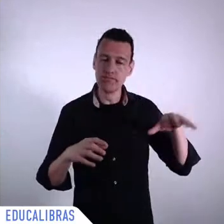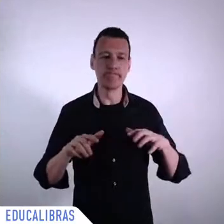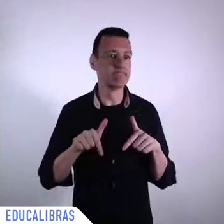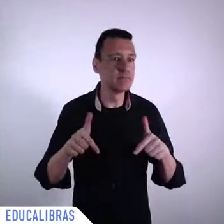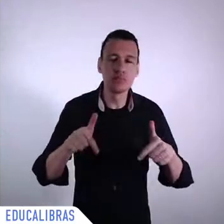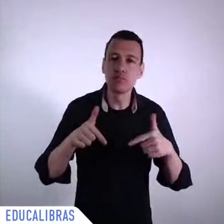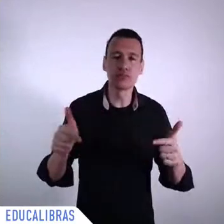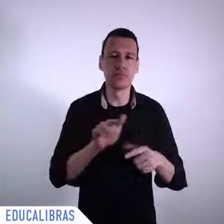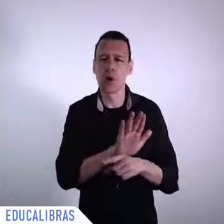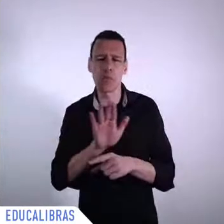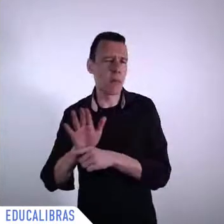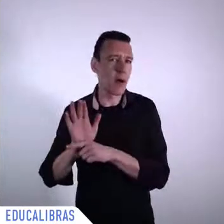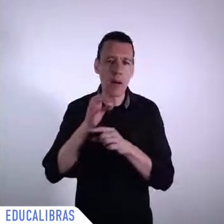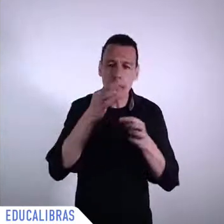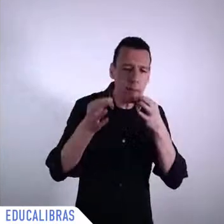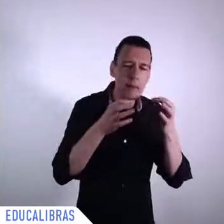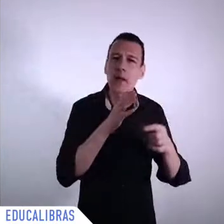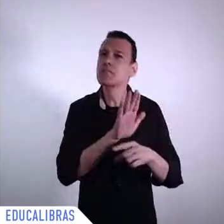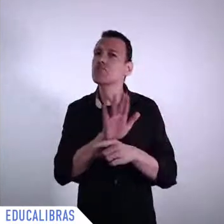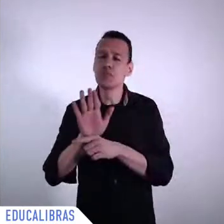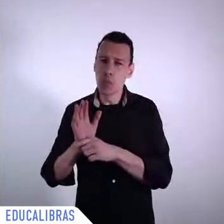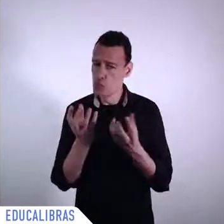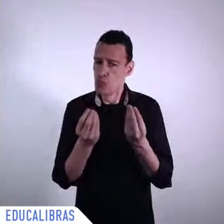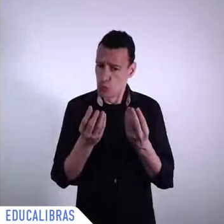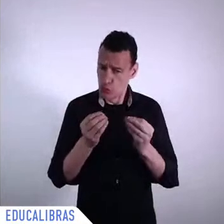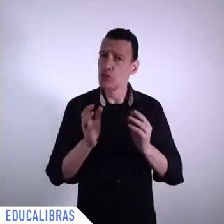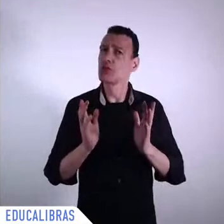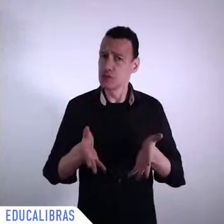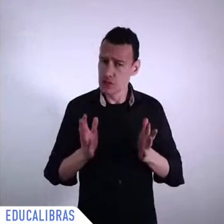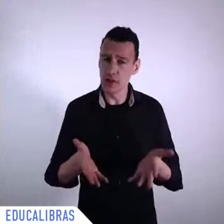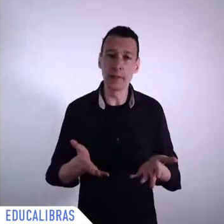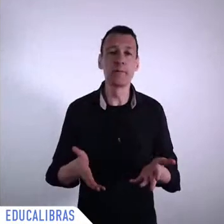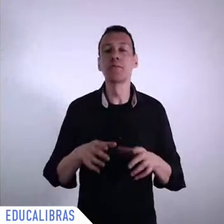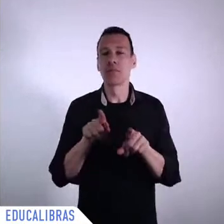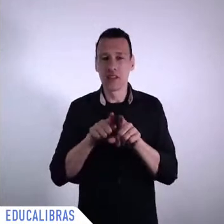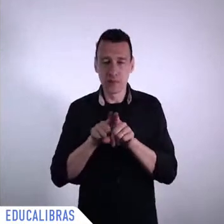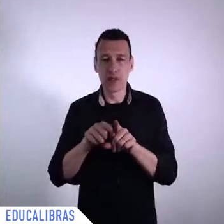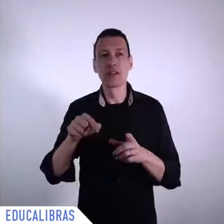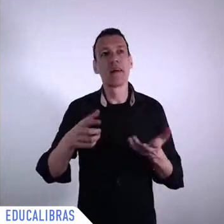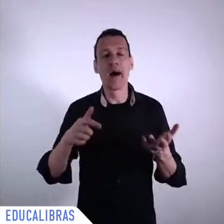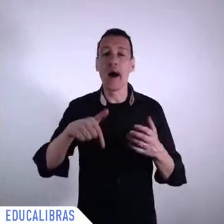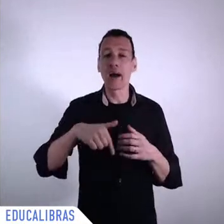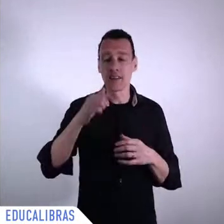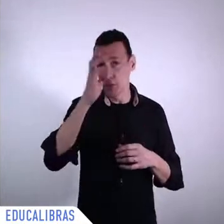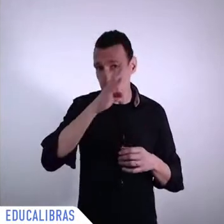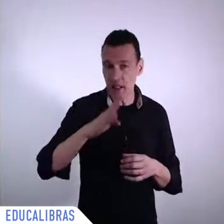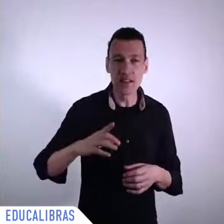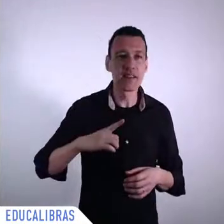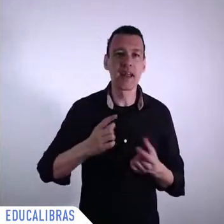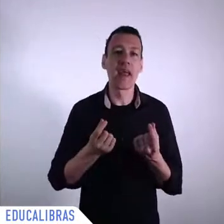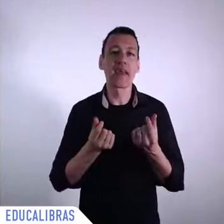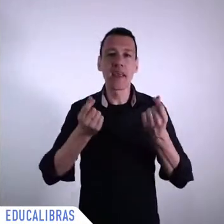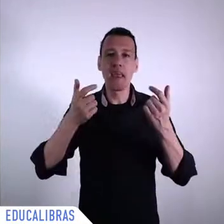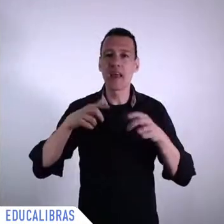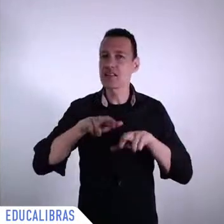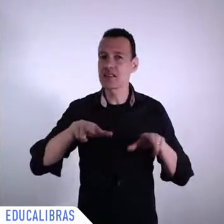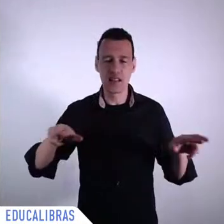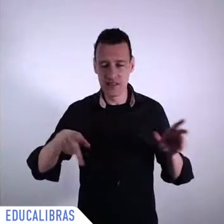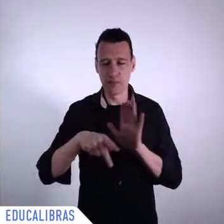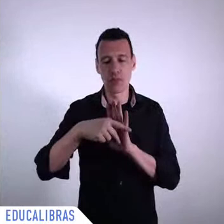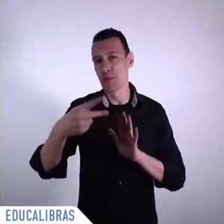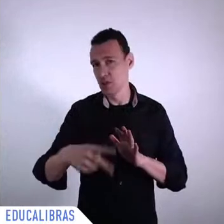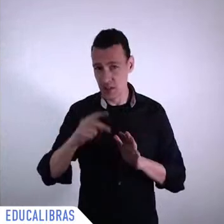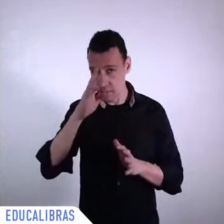actually this was one of my first visits to Brazil in 2010 there was the World Heritage Committee meeting